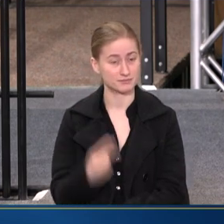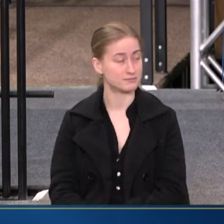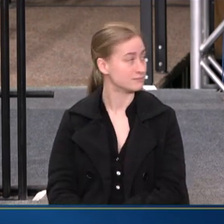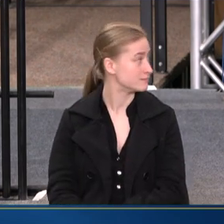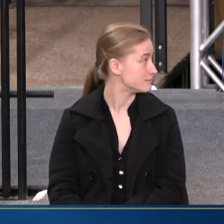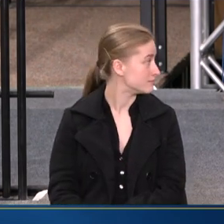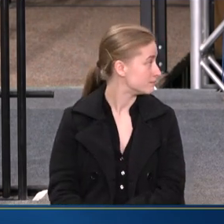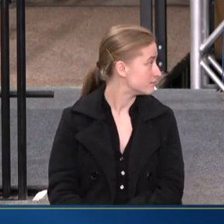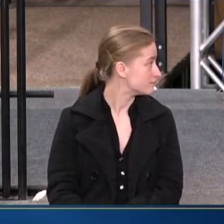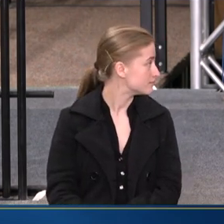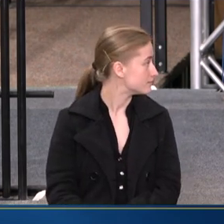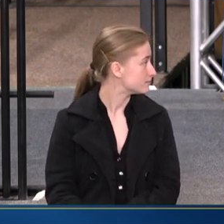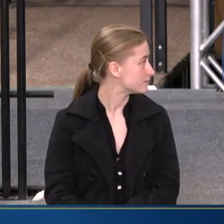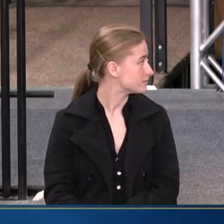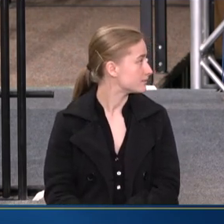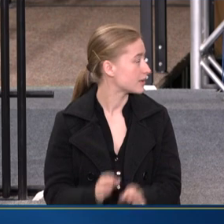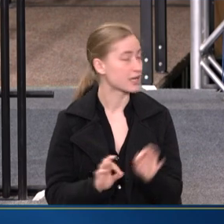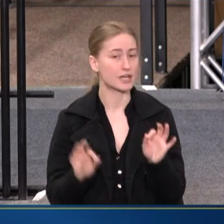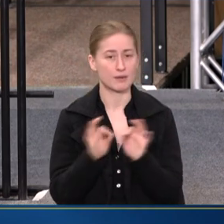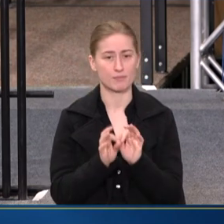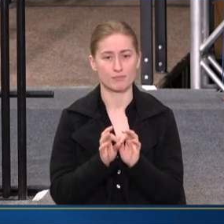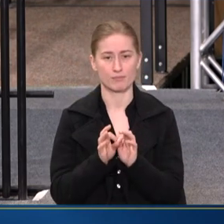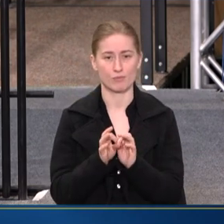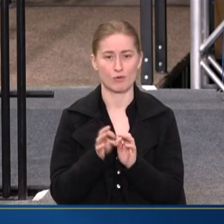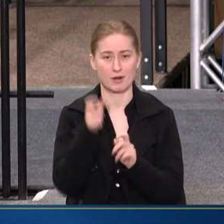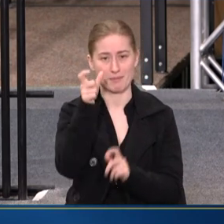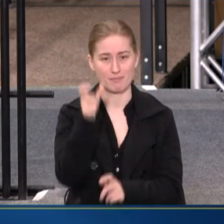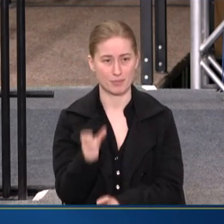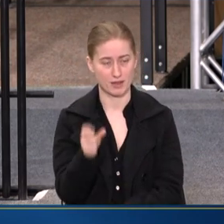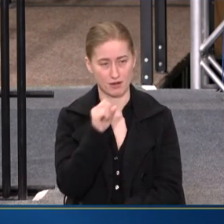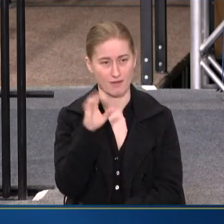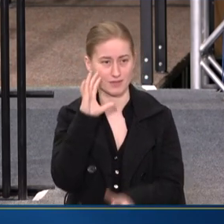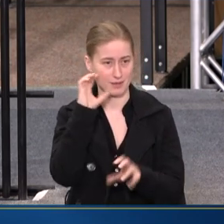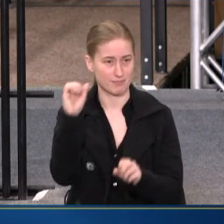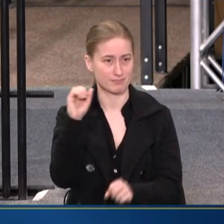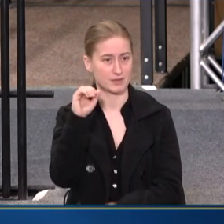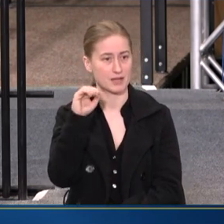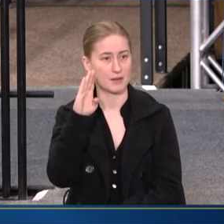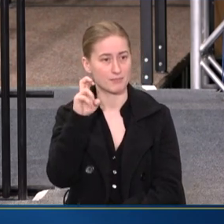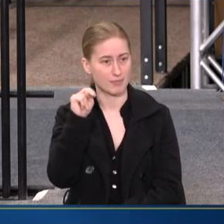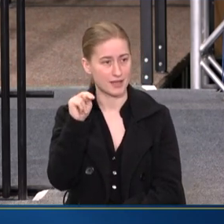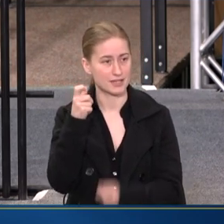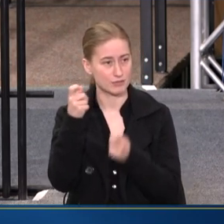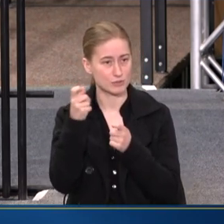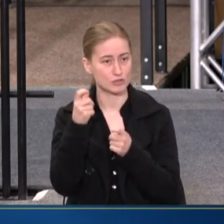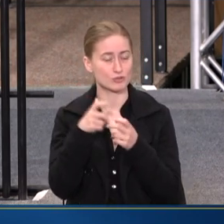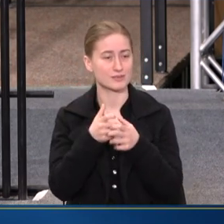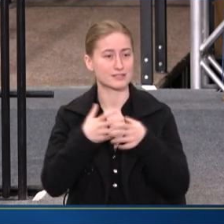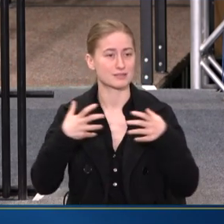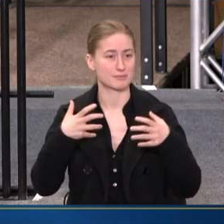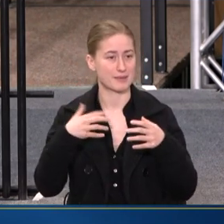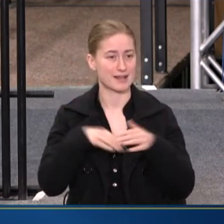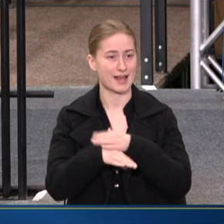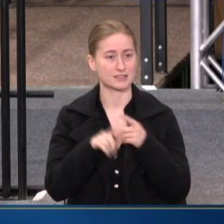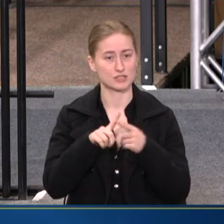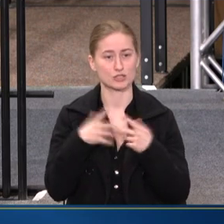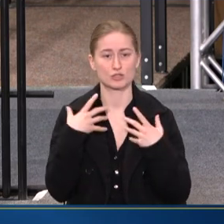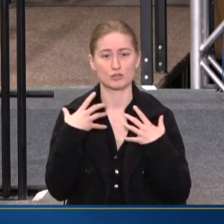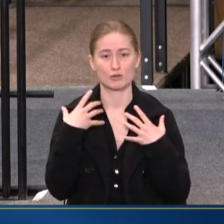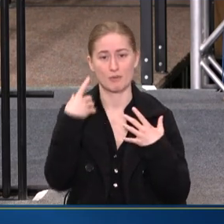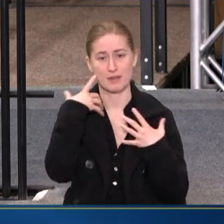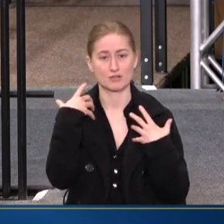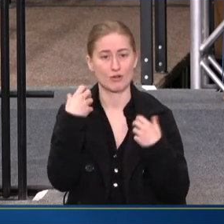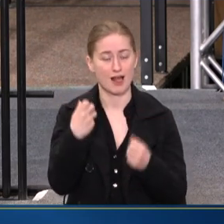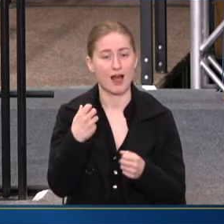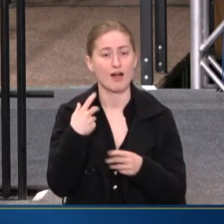SO AN IMPORTANT PILLAR OF THE BIDEN HARRIS ADMINISTRATION'S EFFORT TO EXPAND ACCESS TO MENTAL HEALTH CARE IS TO MAKE IT